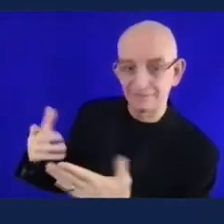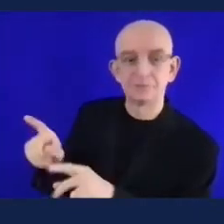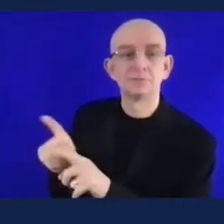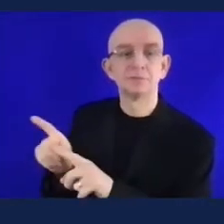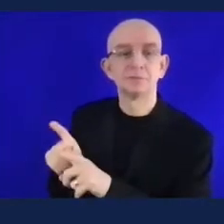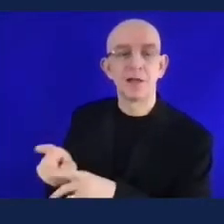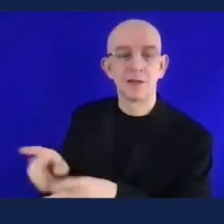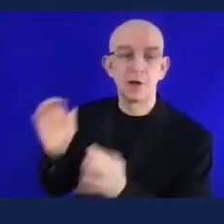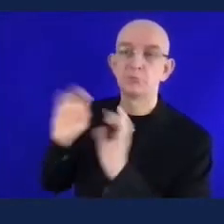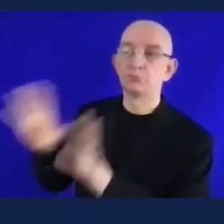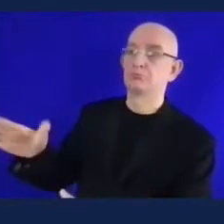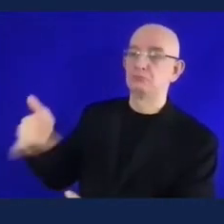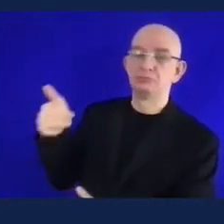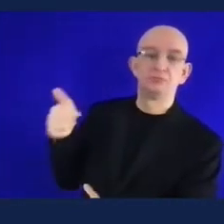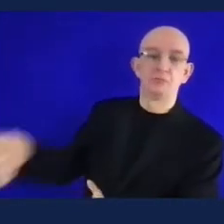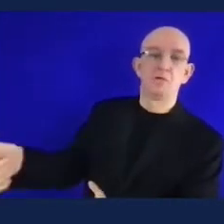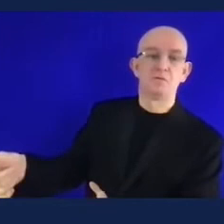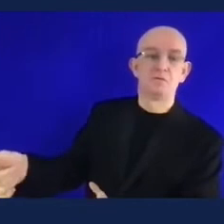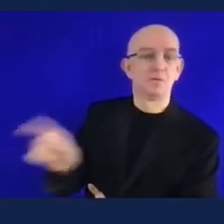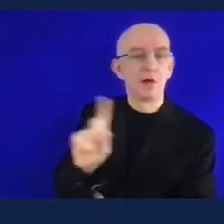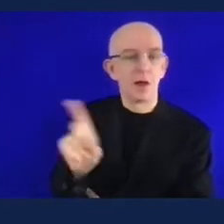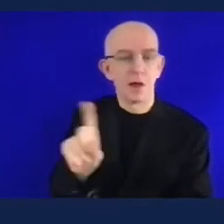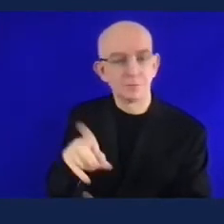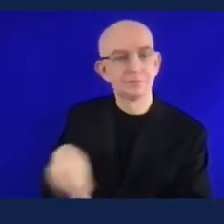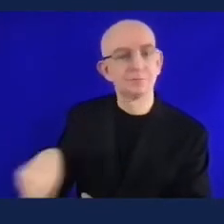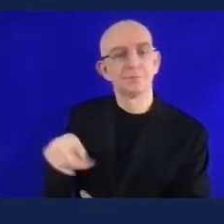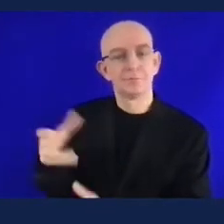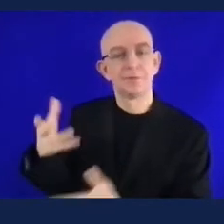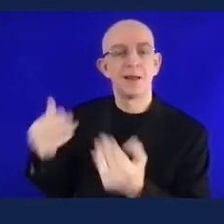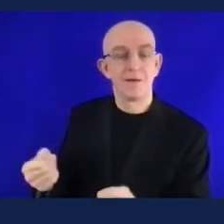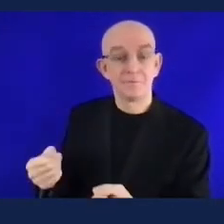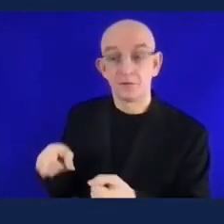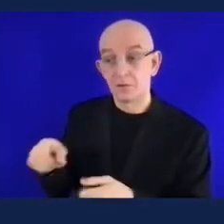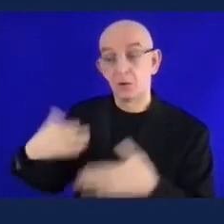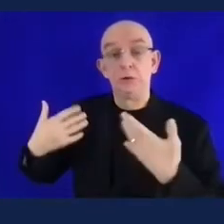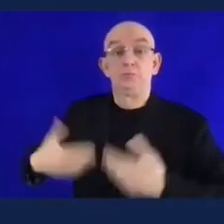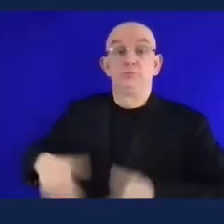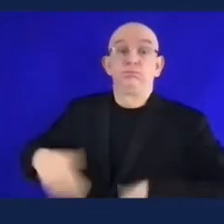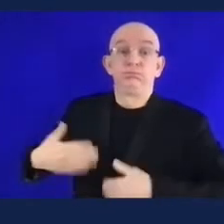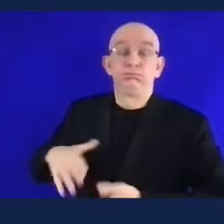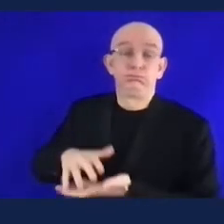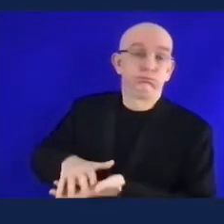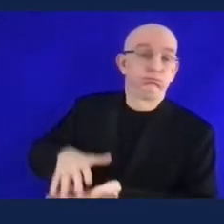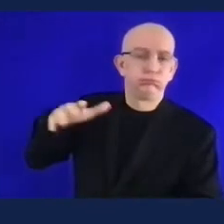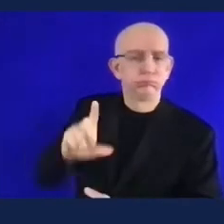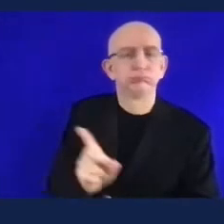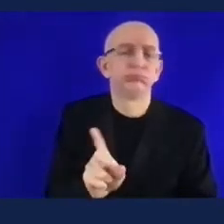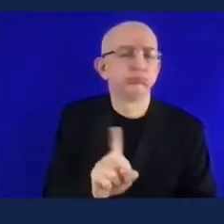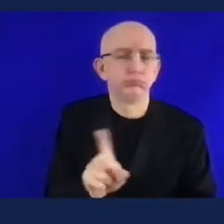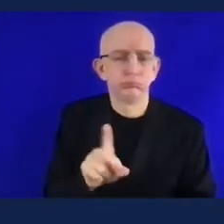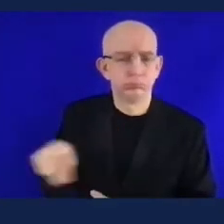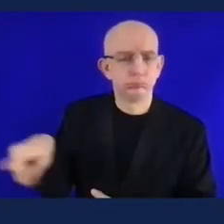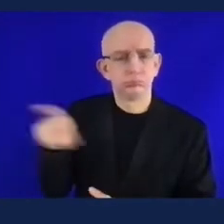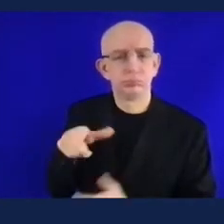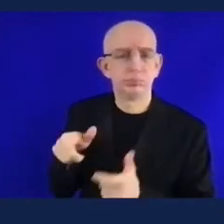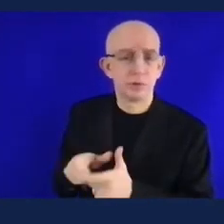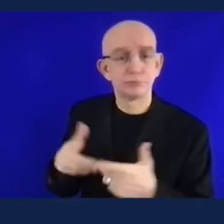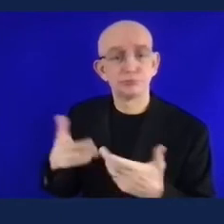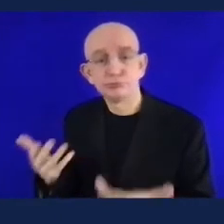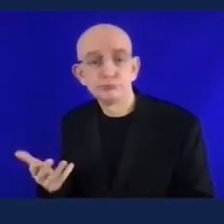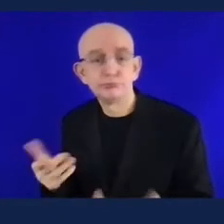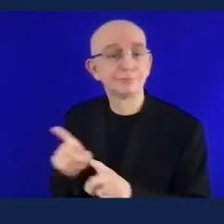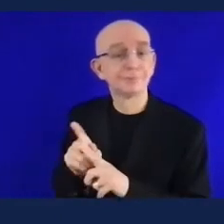anyway in whatever format so all we're doing here is giving them the conduit to do that okay yes exactly and